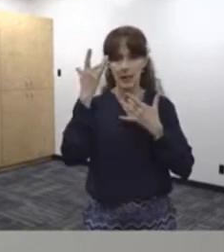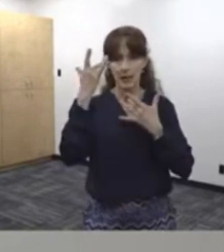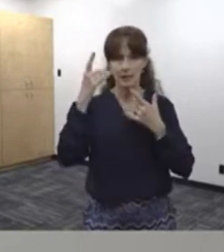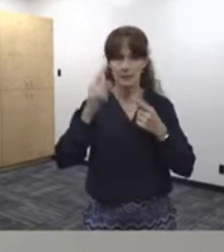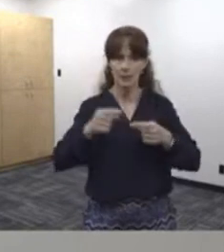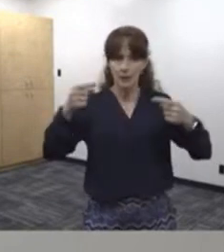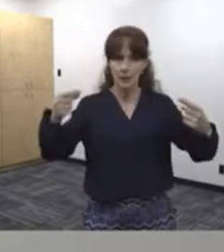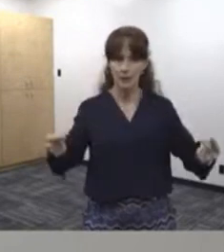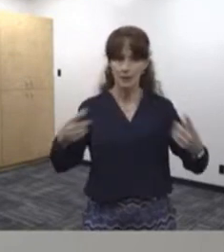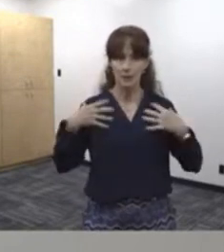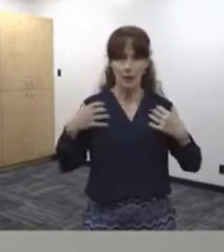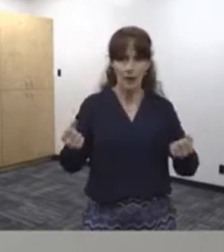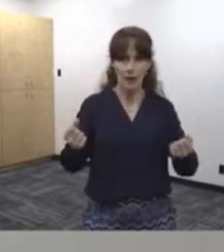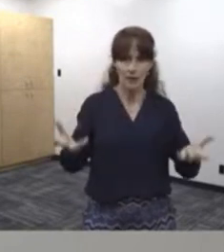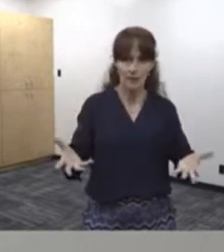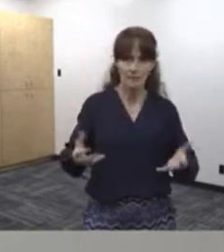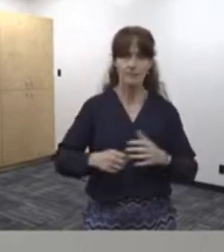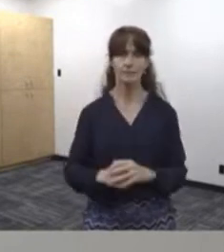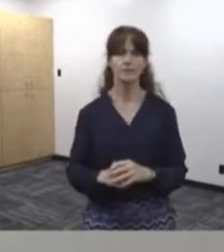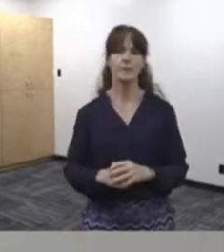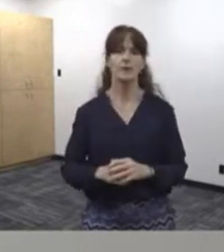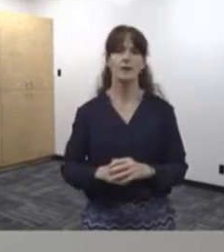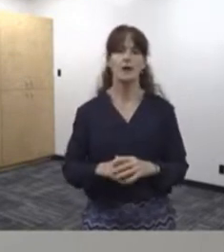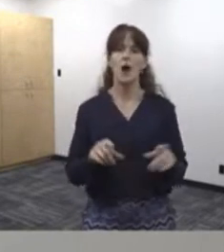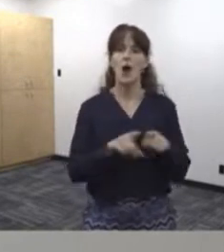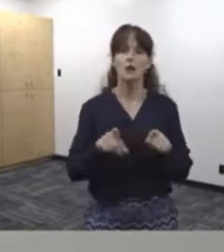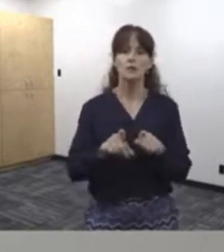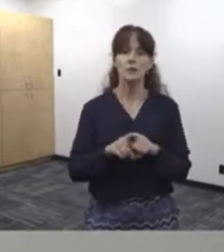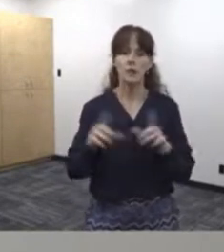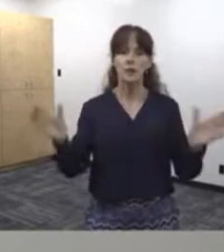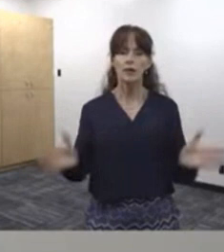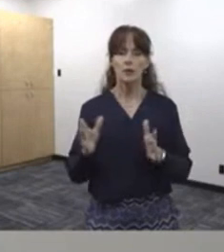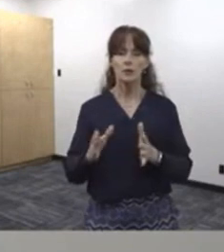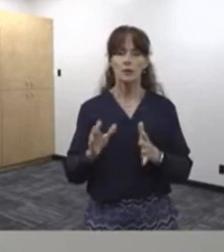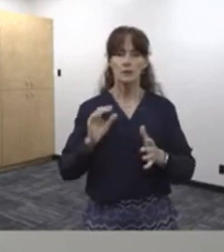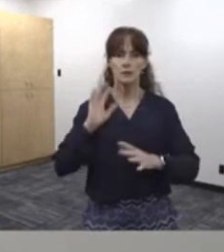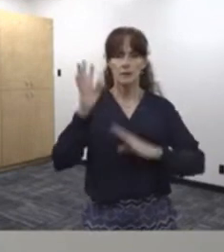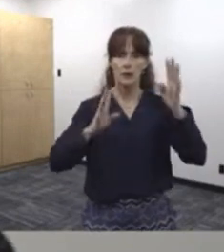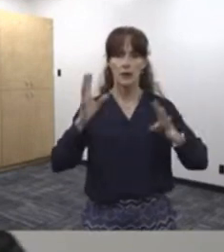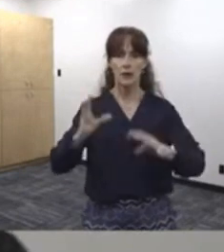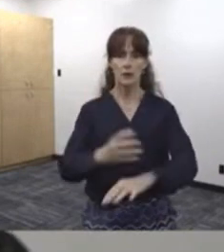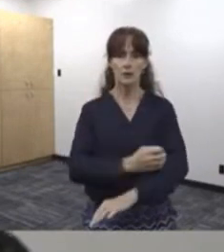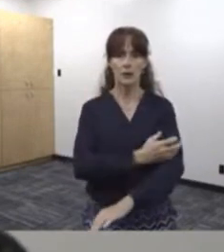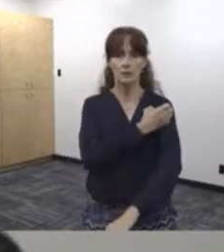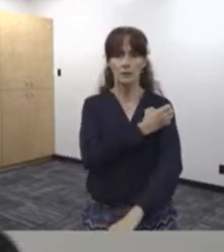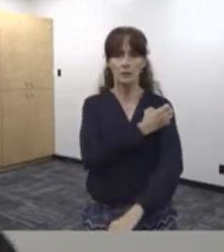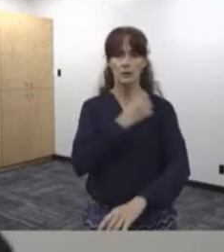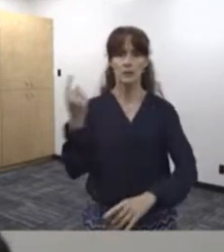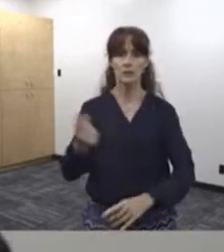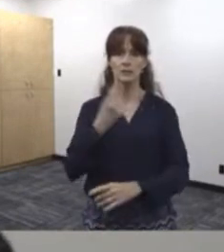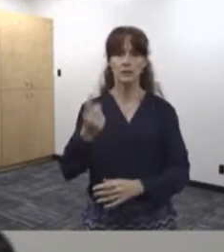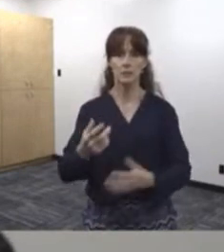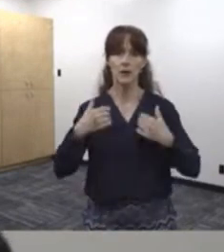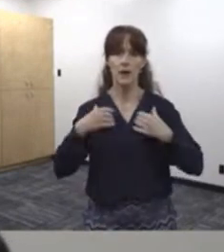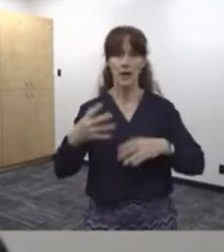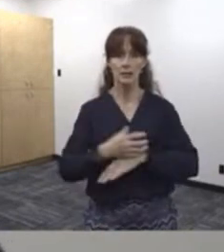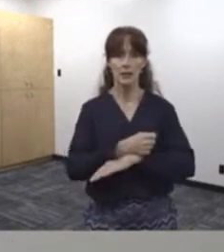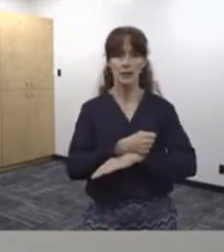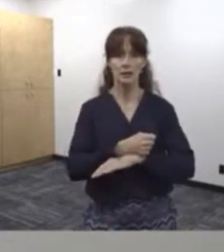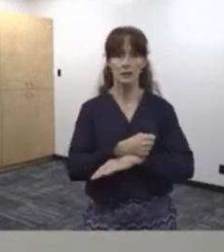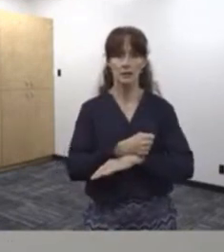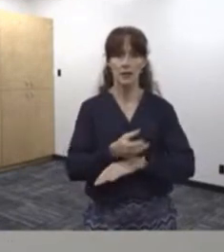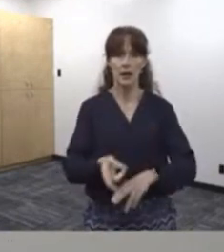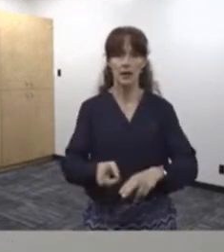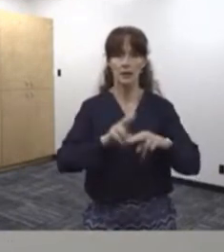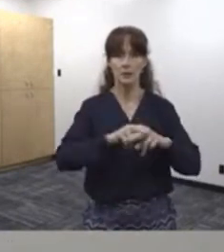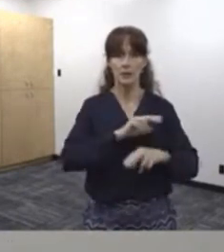countered to health. It also encourages the formation of cancer. So if someone has cancer, it can